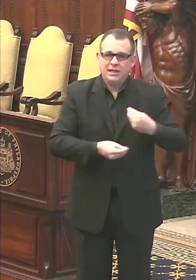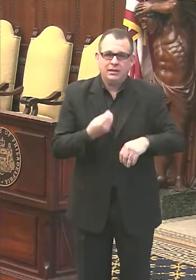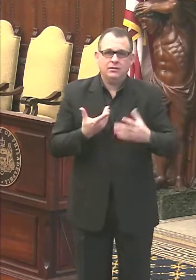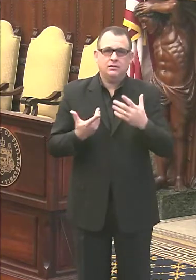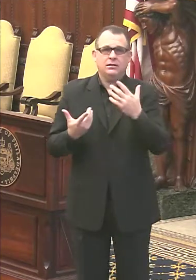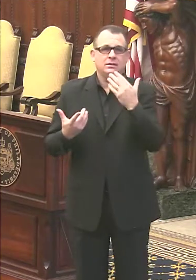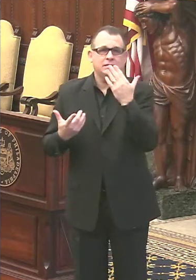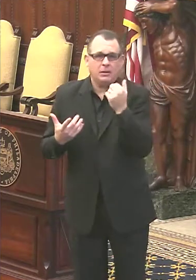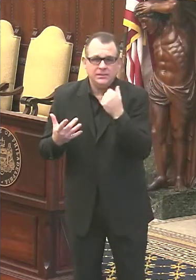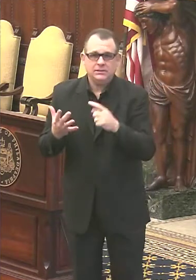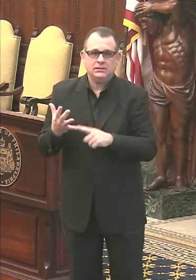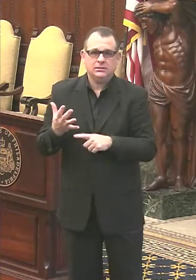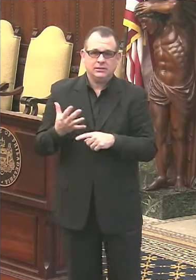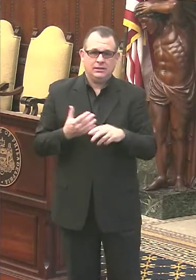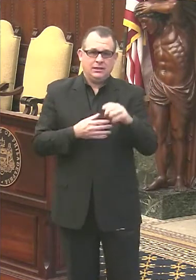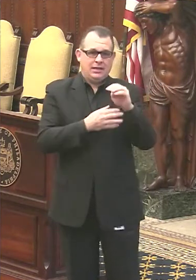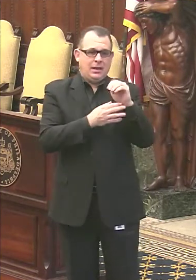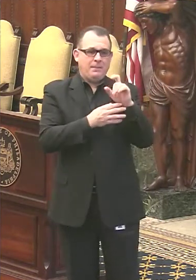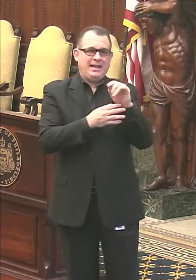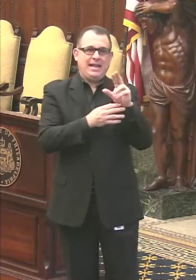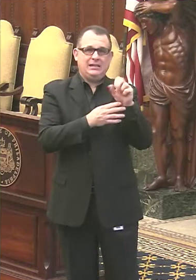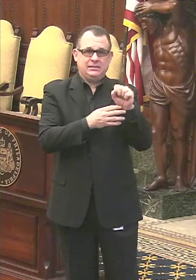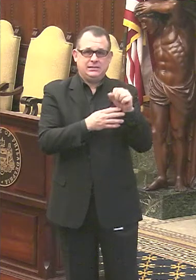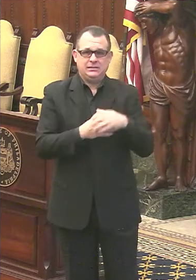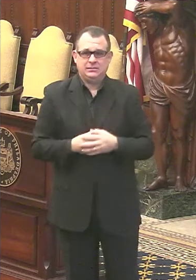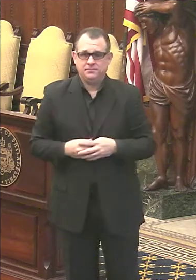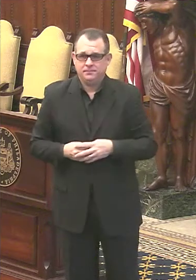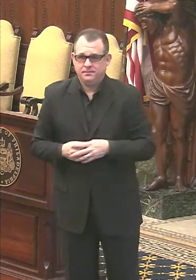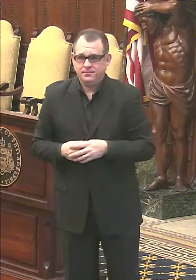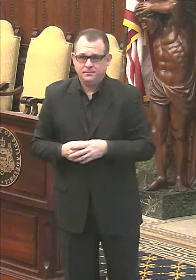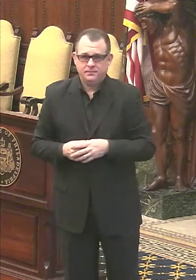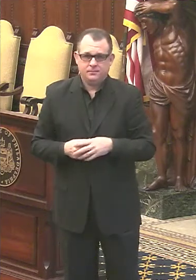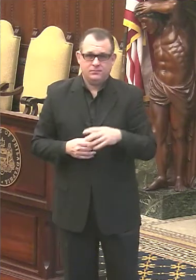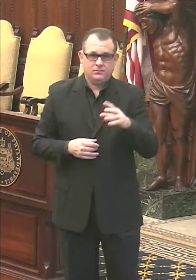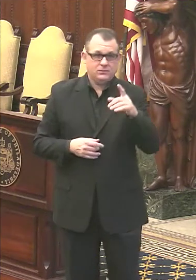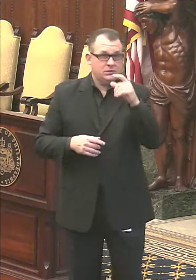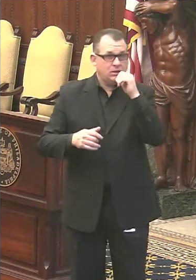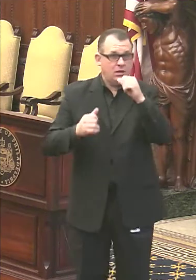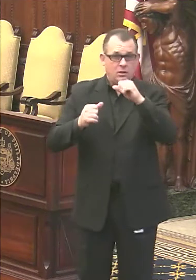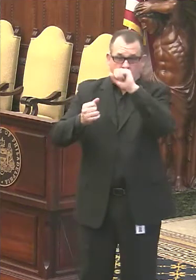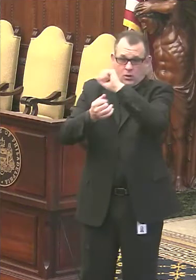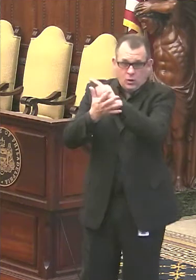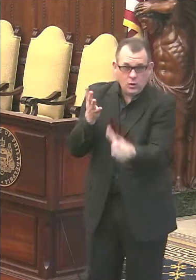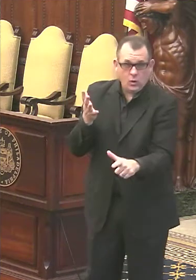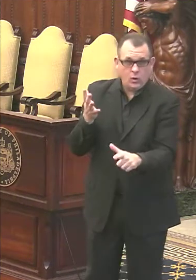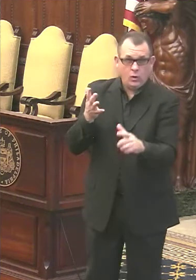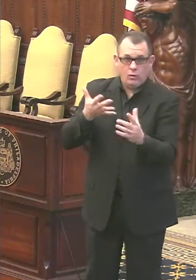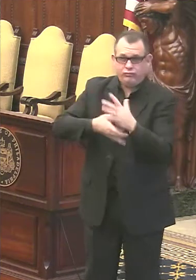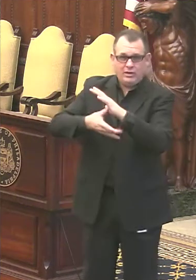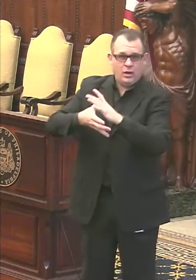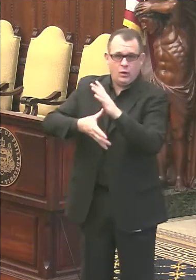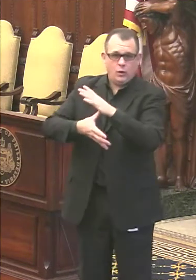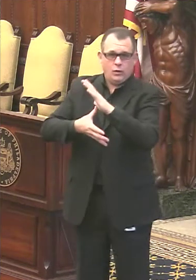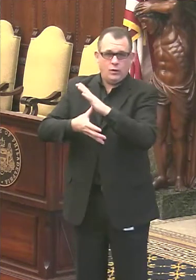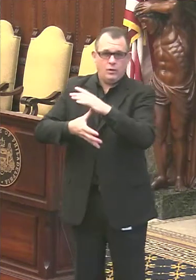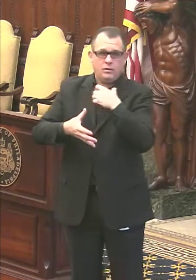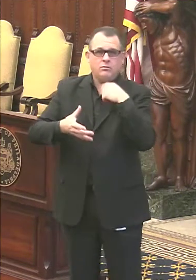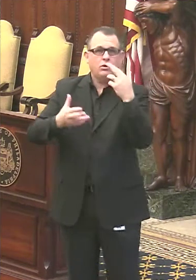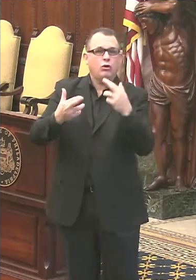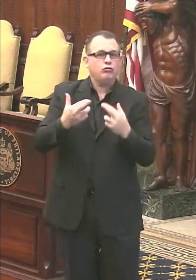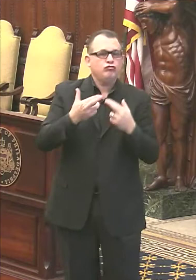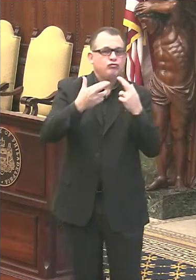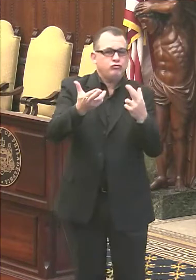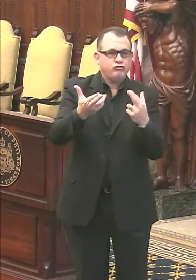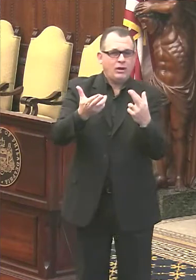that this is not all of the high-risk medical conditions that are listed in our priority scheme. We're going to recommend expand to more later, but we're just beginning now.